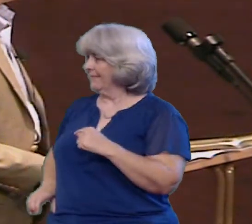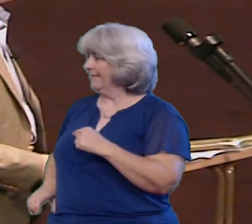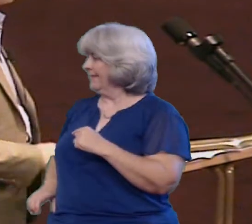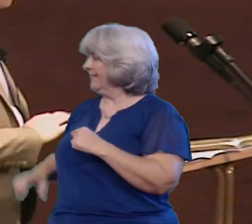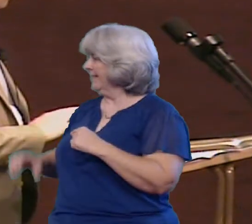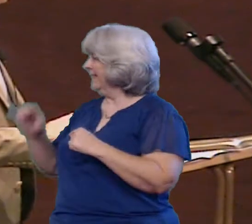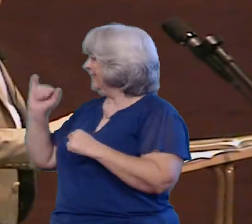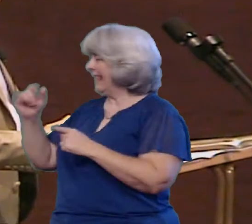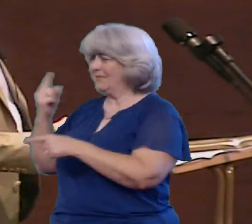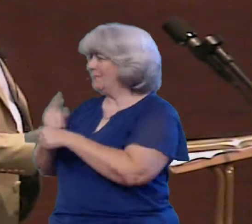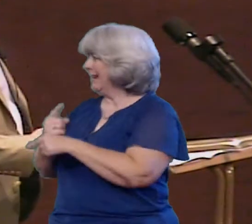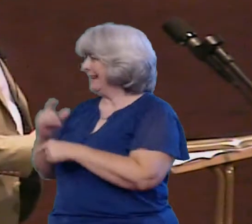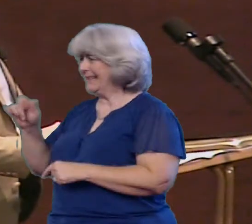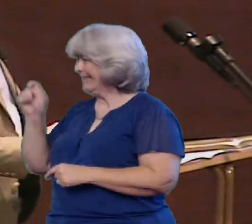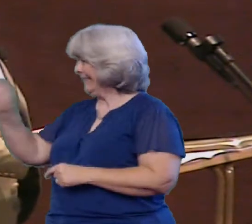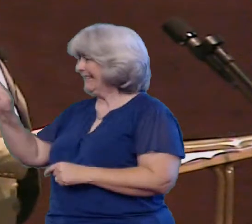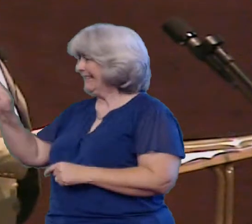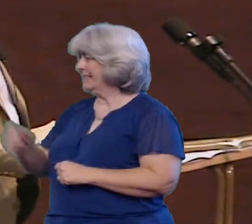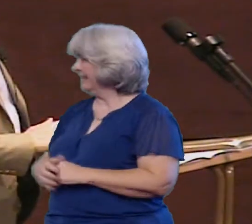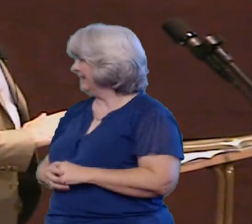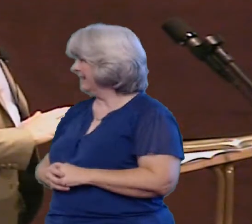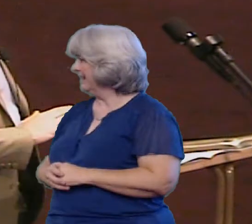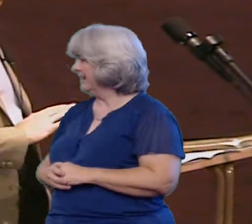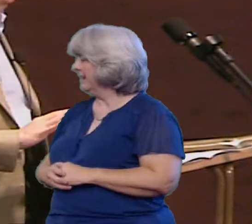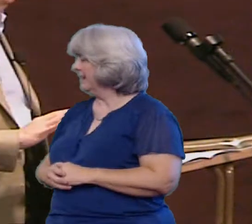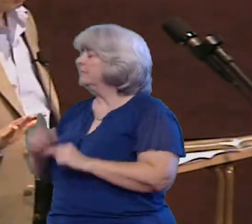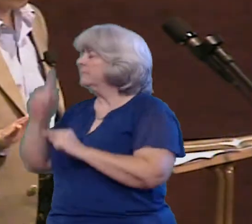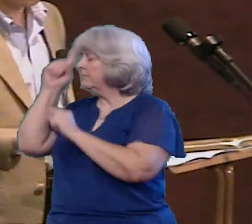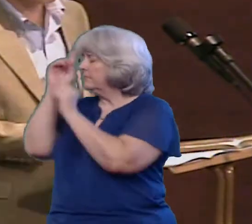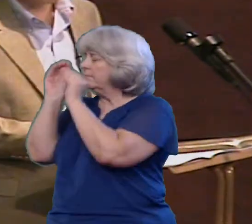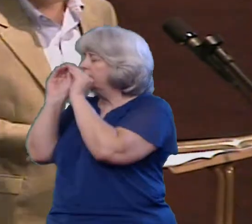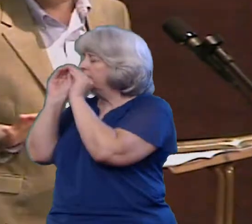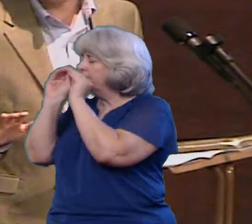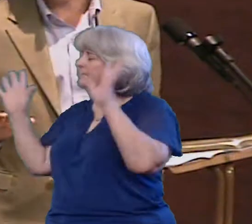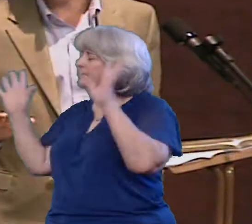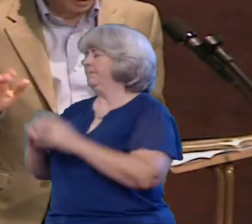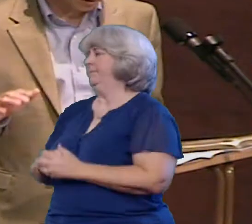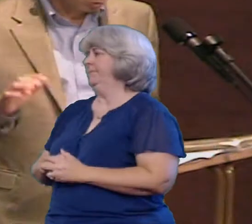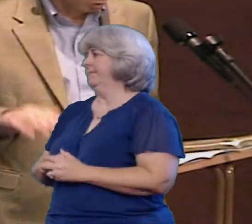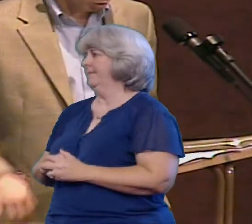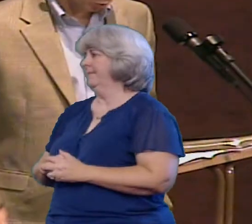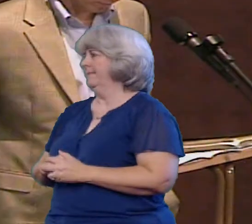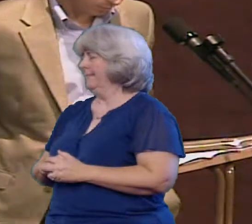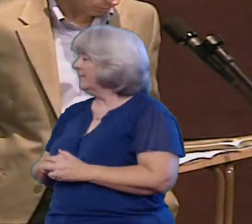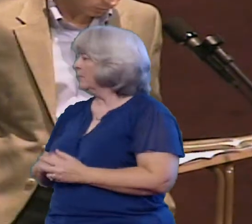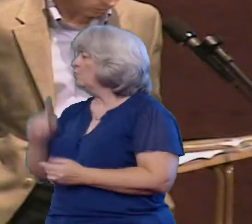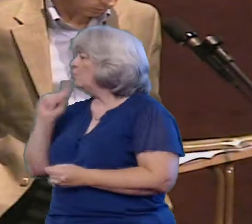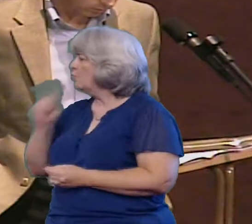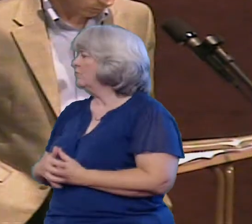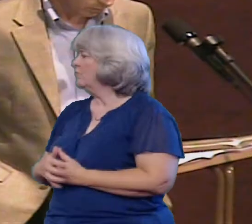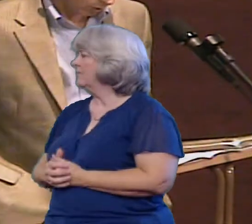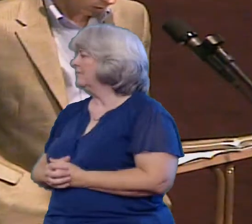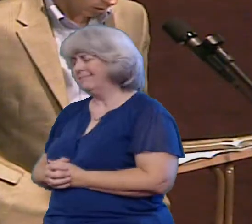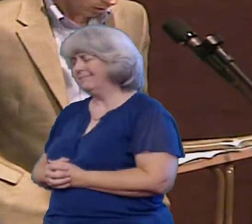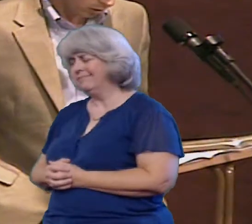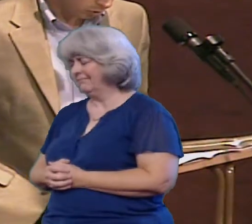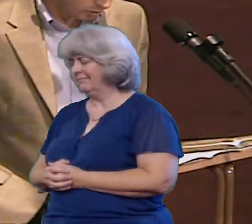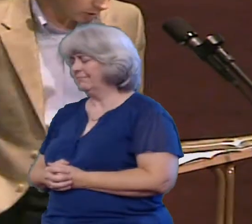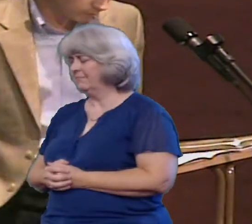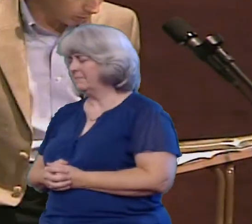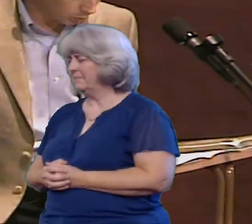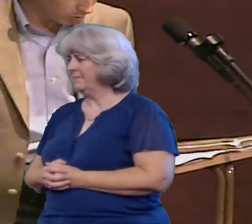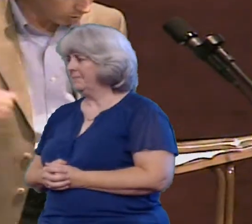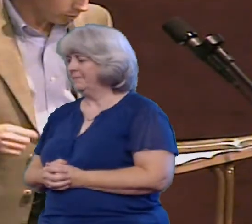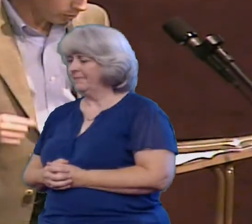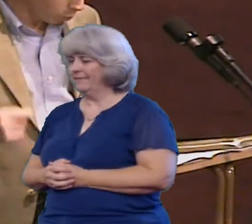There is no doubt There is no less that that is true You